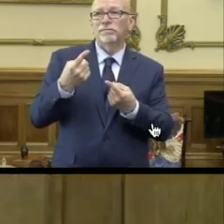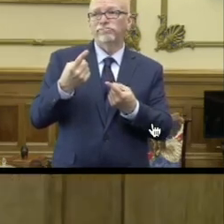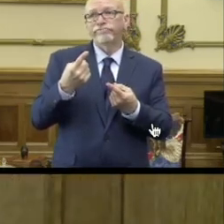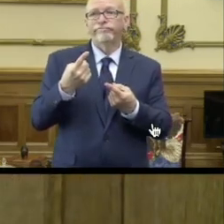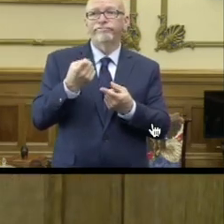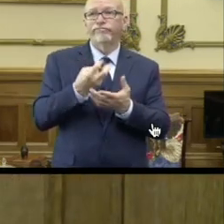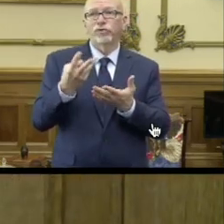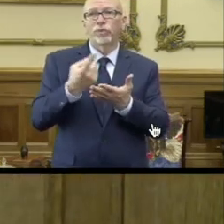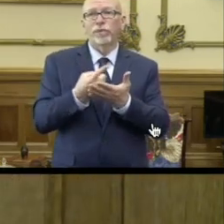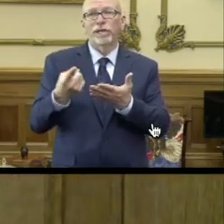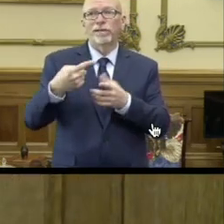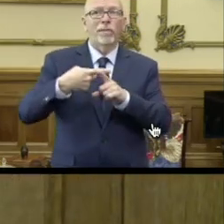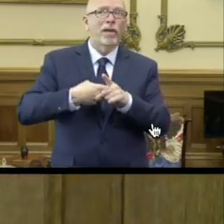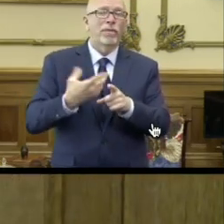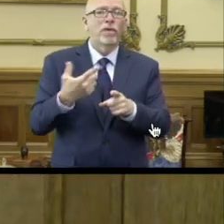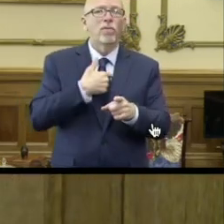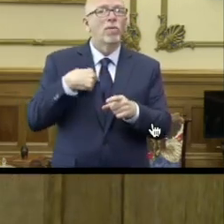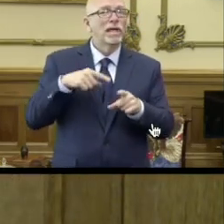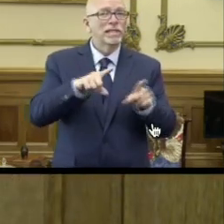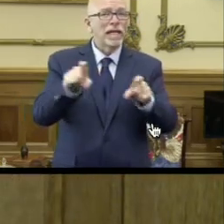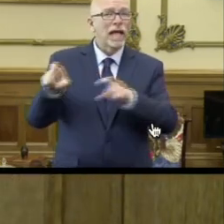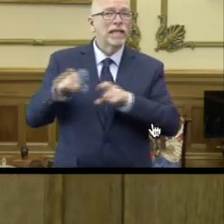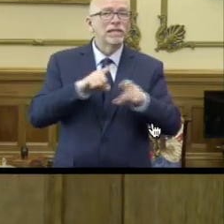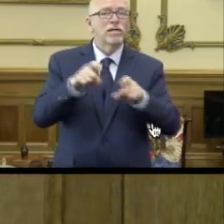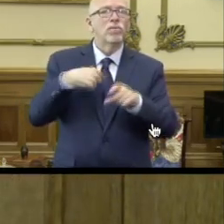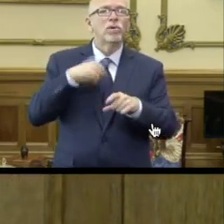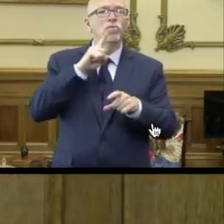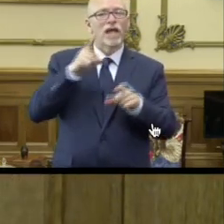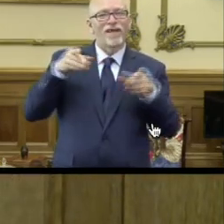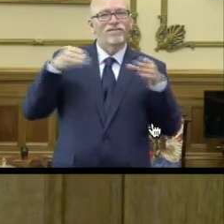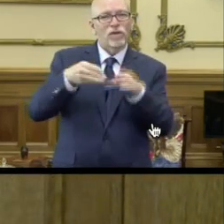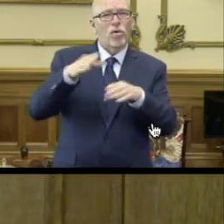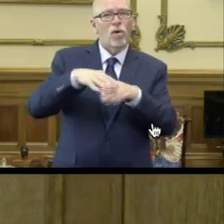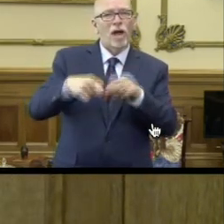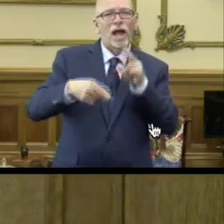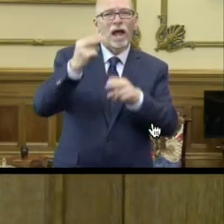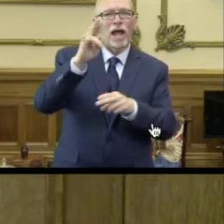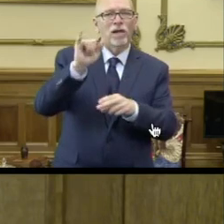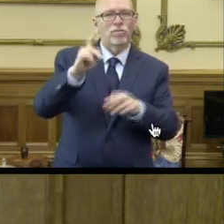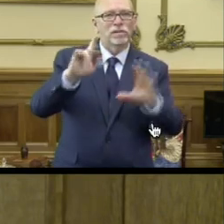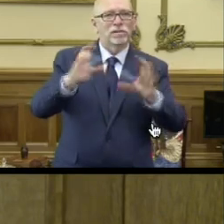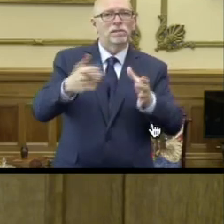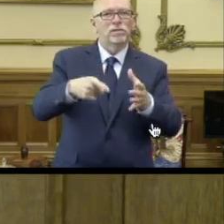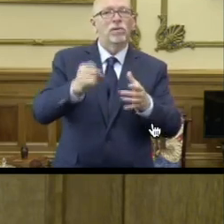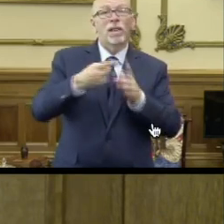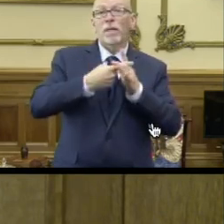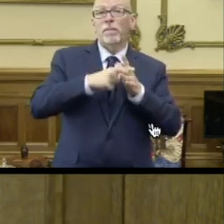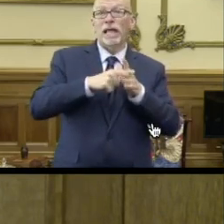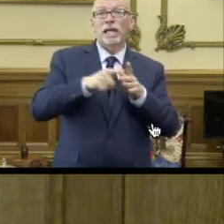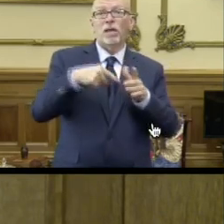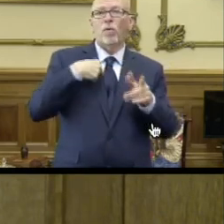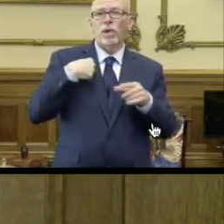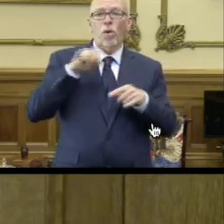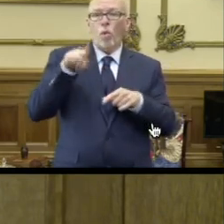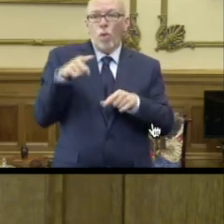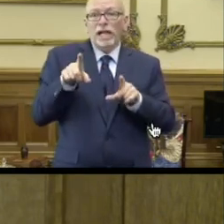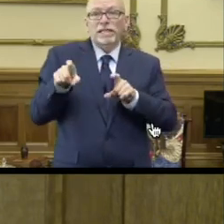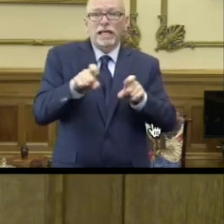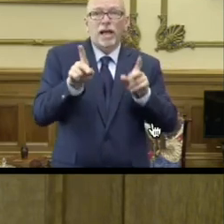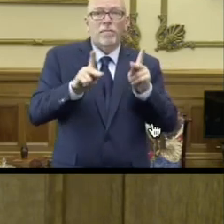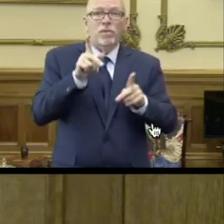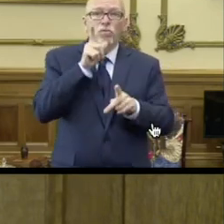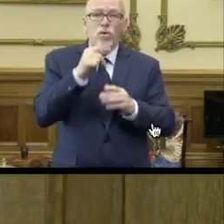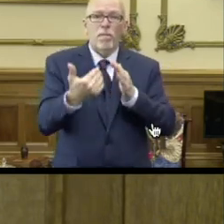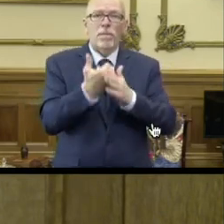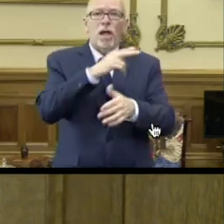weeks over a month that we've been testing, we really have been focusing on those high-risk categories. So in the beginning, it was only people who were coming into